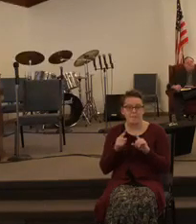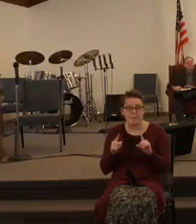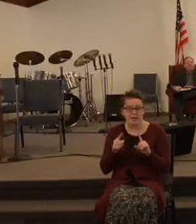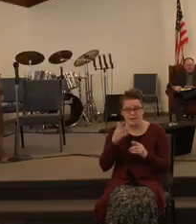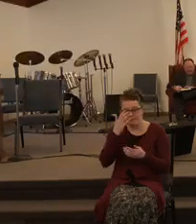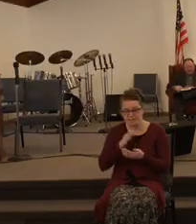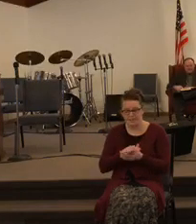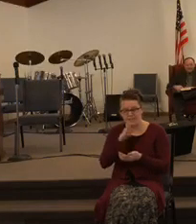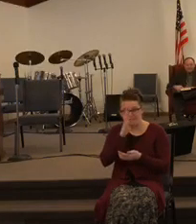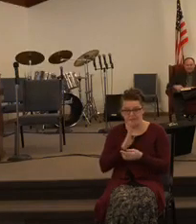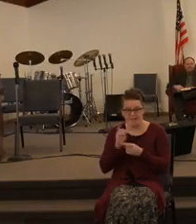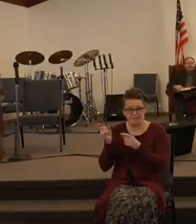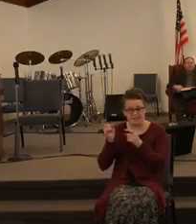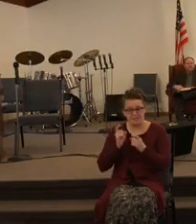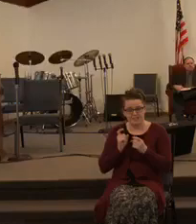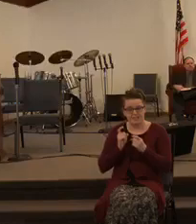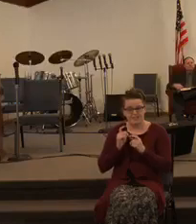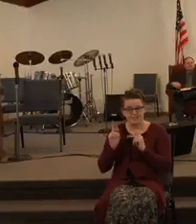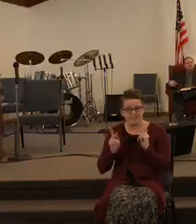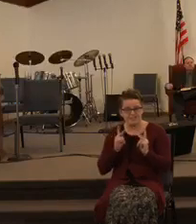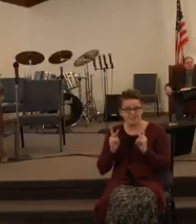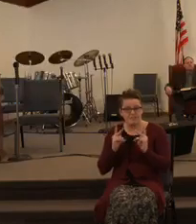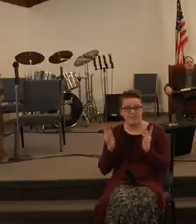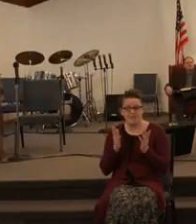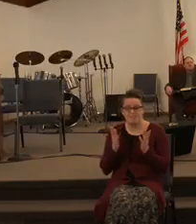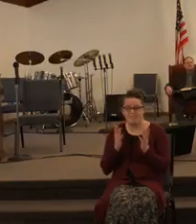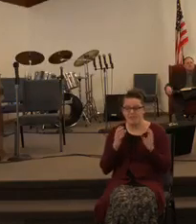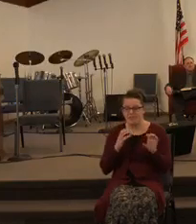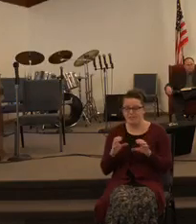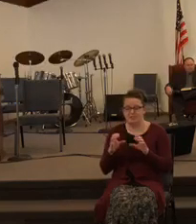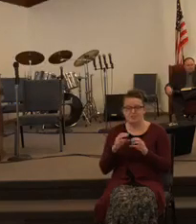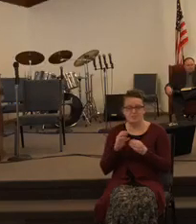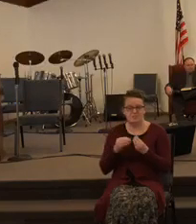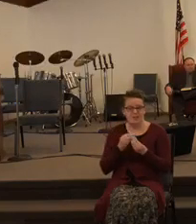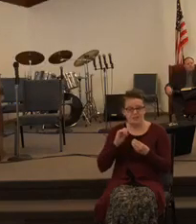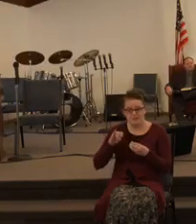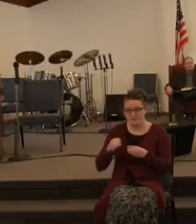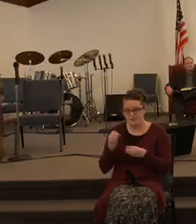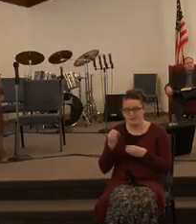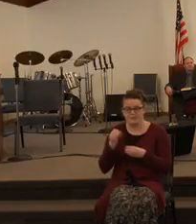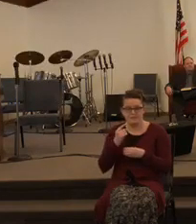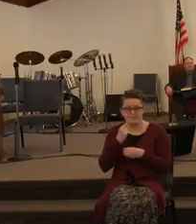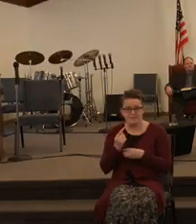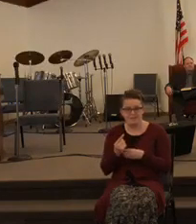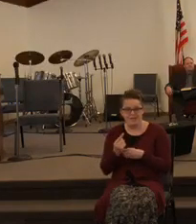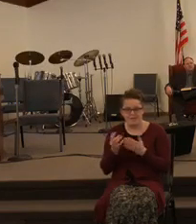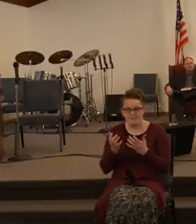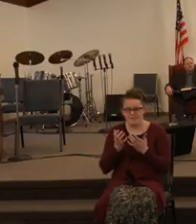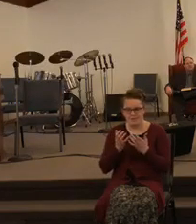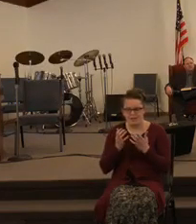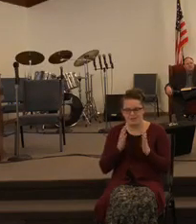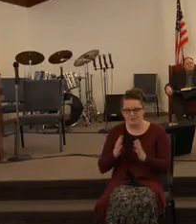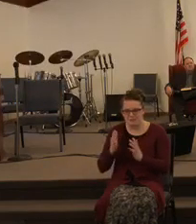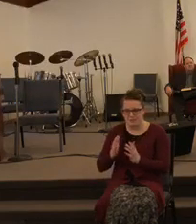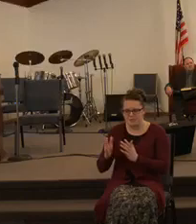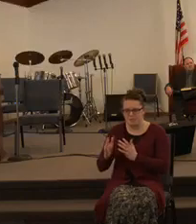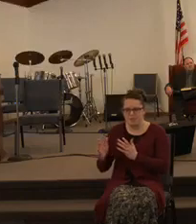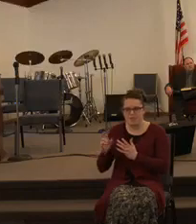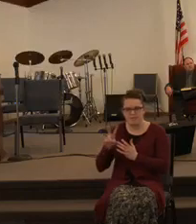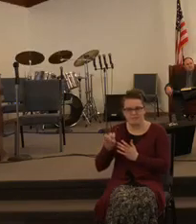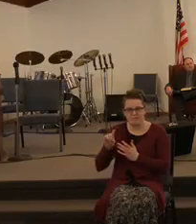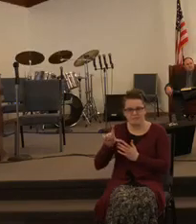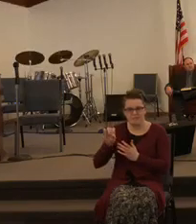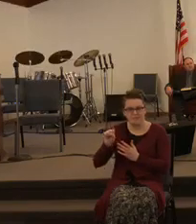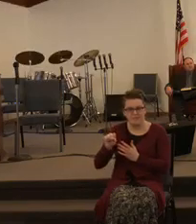to give them the victory. So what they were doing when Joshua said I want you to prepare bills. I want you to